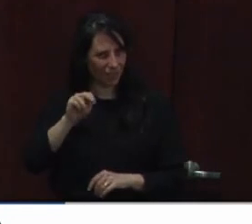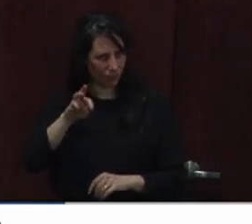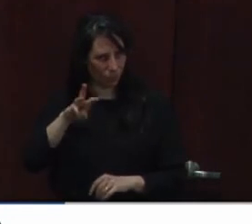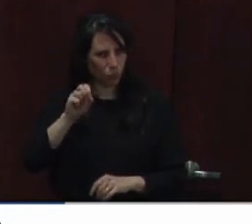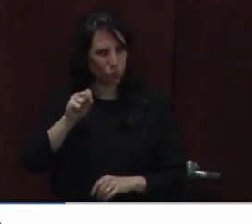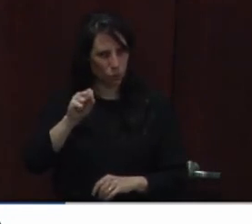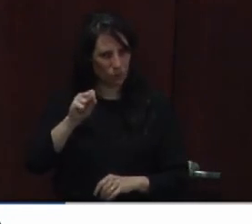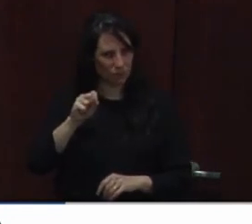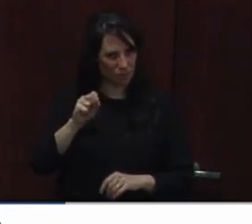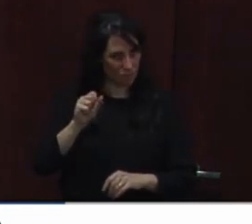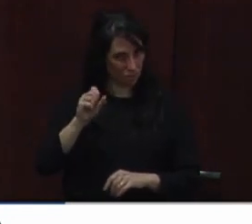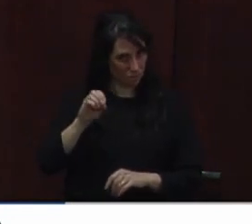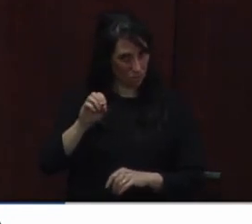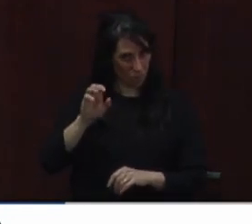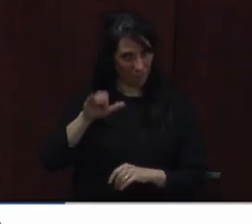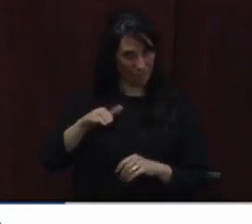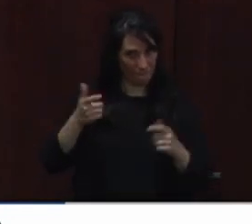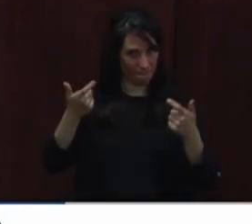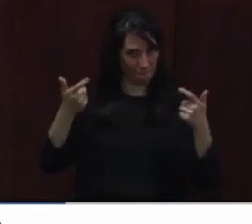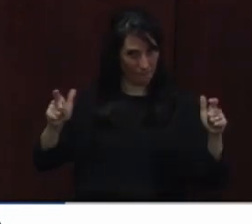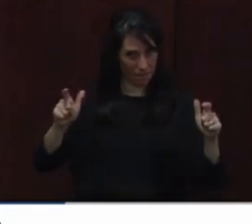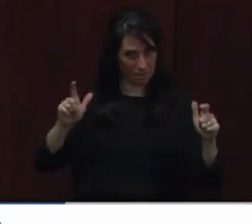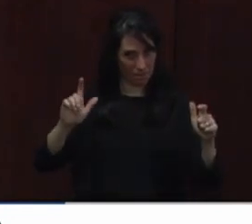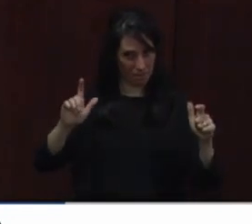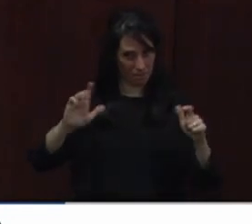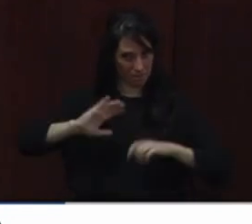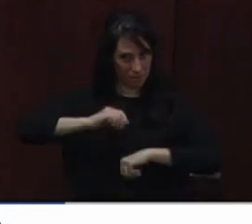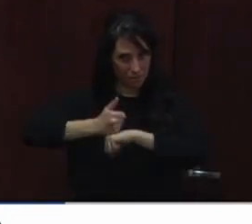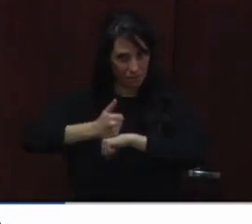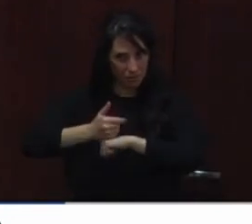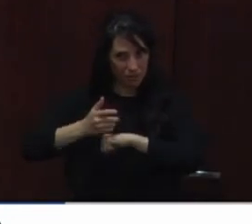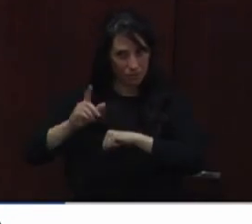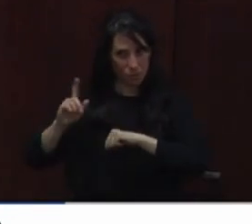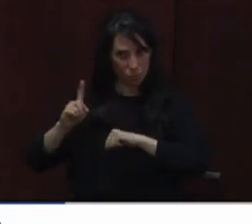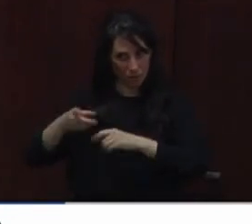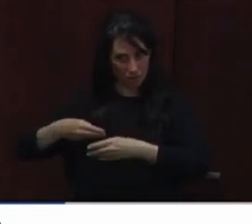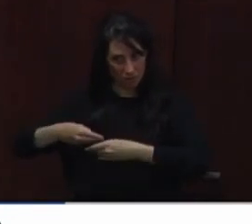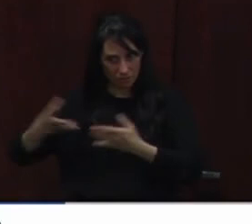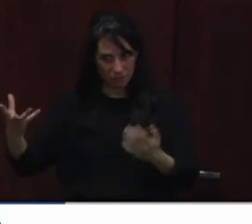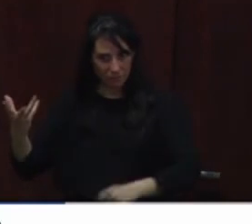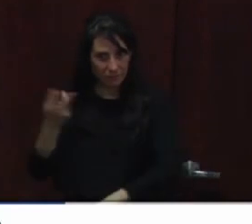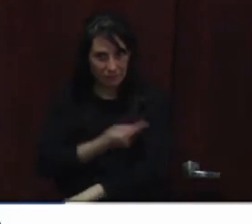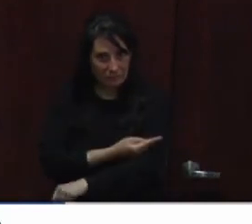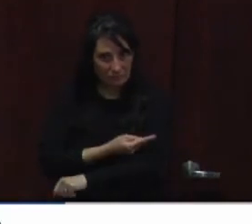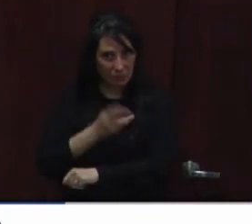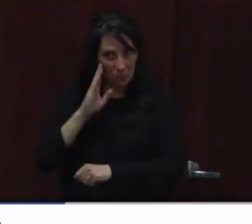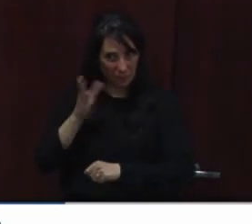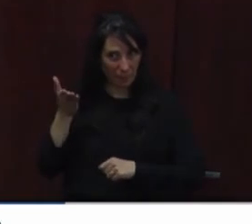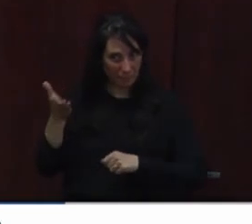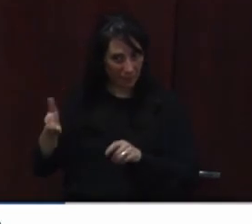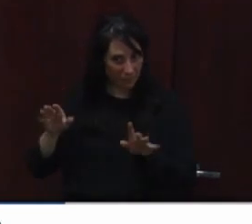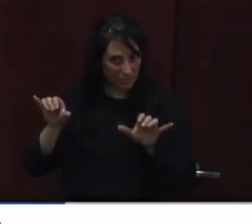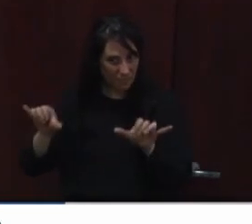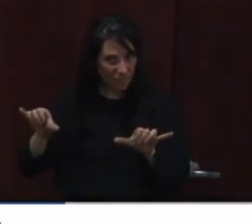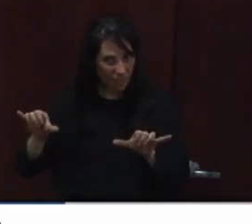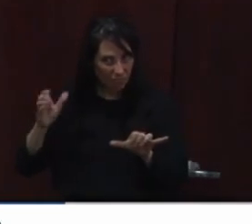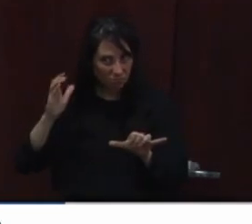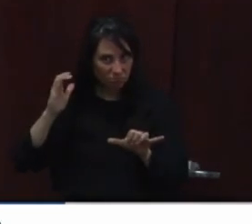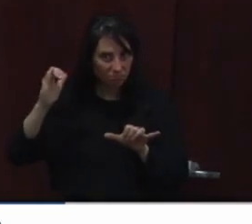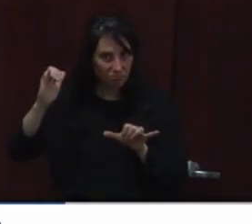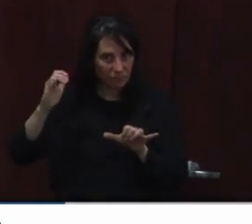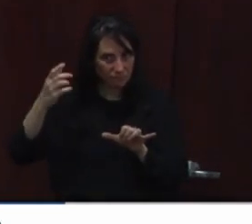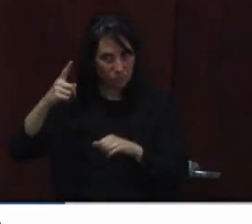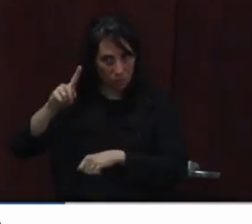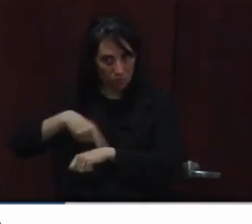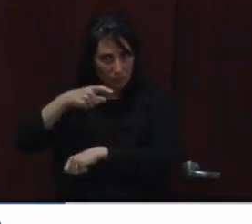of done and now it's going to be kind of like you know distributed statewide and kind of more I don't have any additional information about the